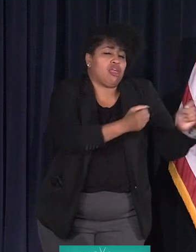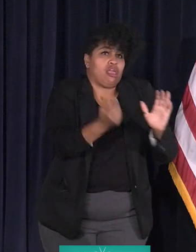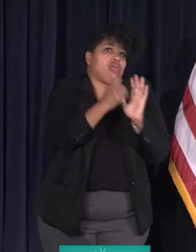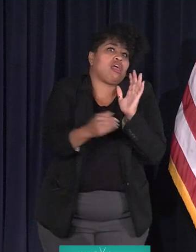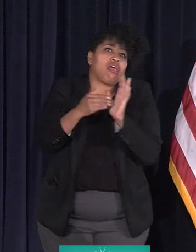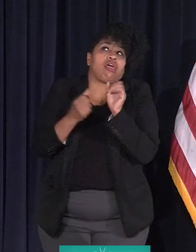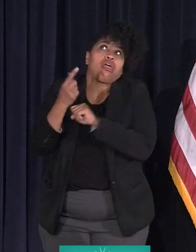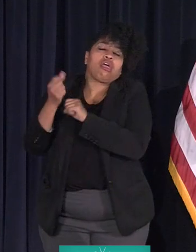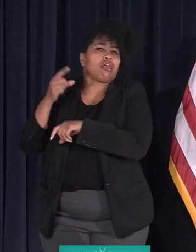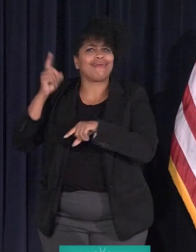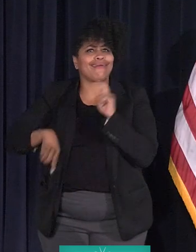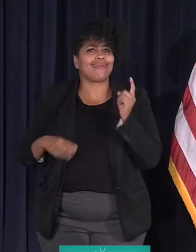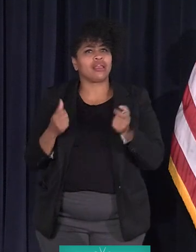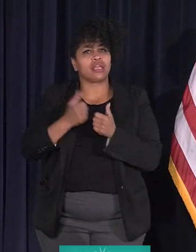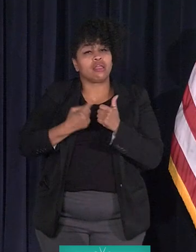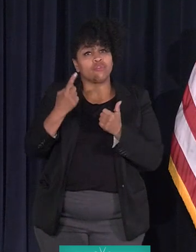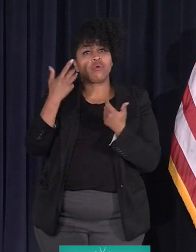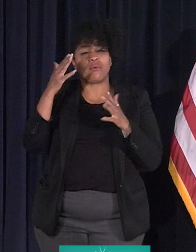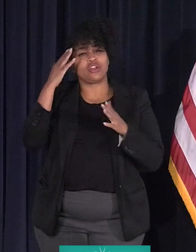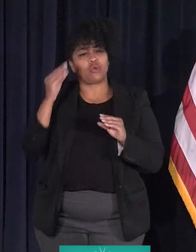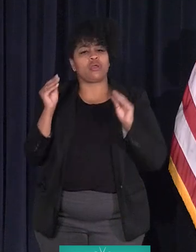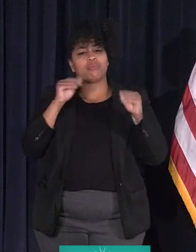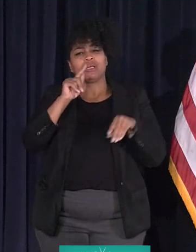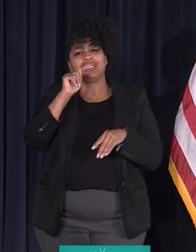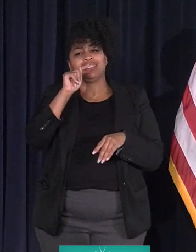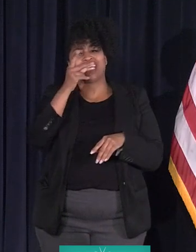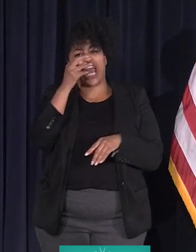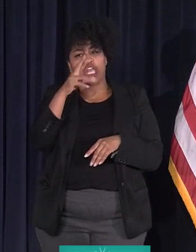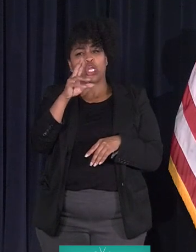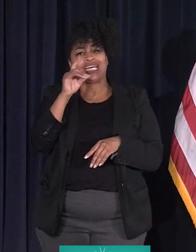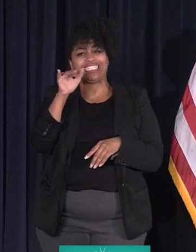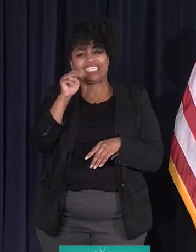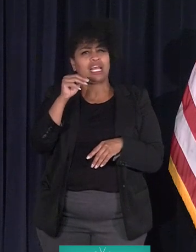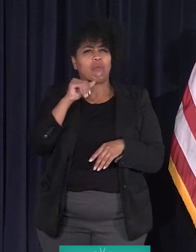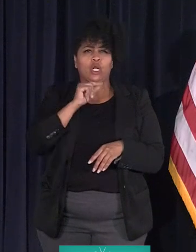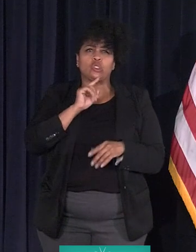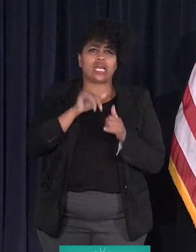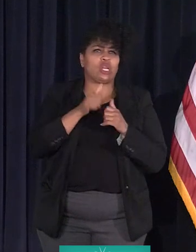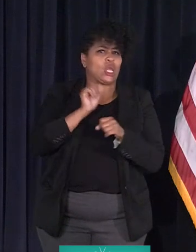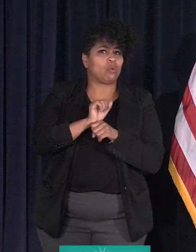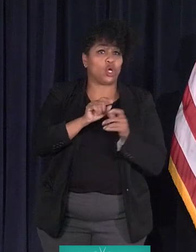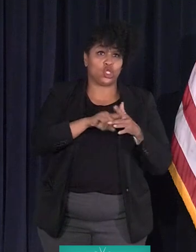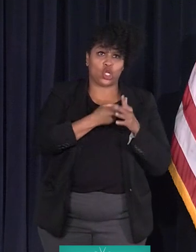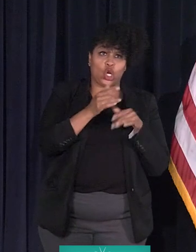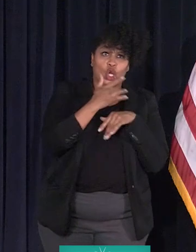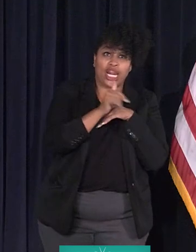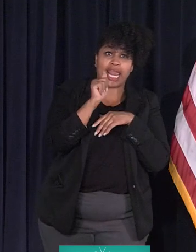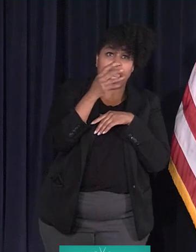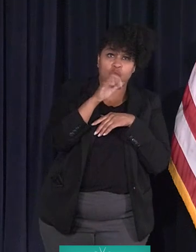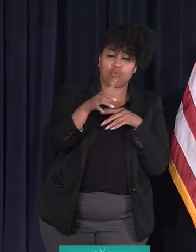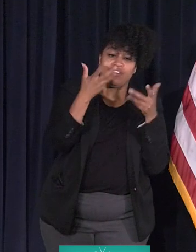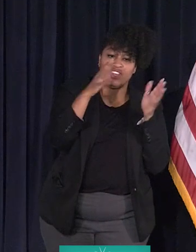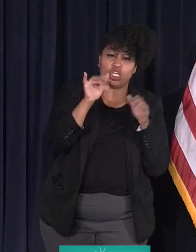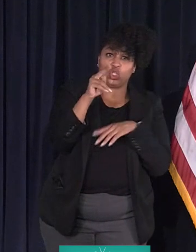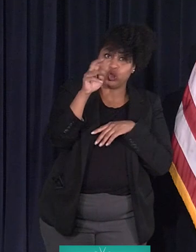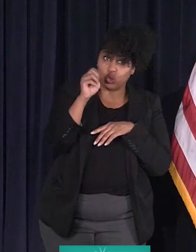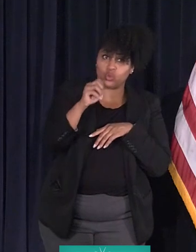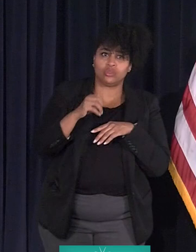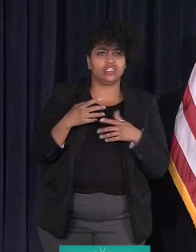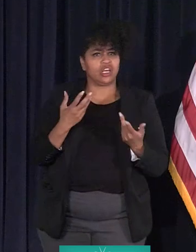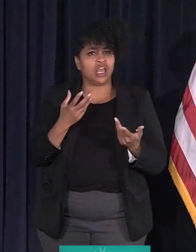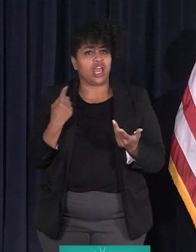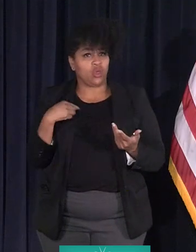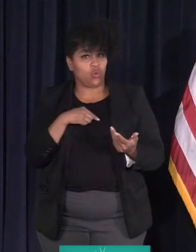everybody in the neighborhood knows we put in a Tiger Dam. We weren't sure how it was going to work. Started in early April. It completed in June. And